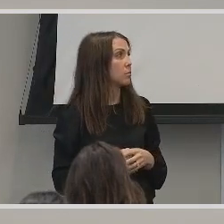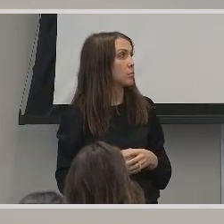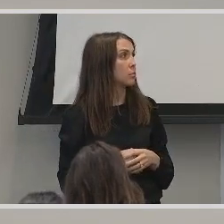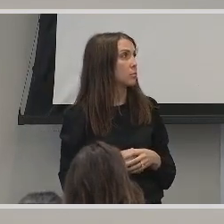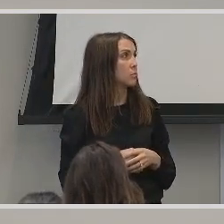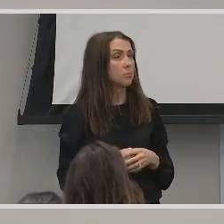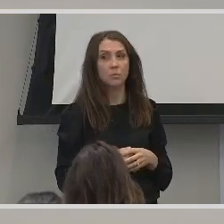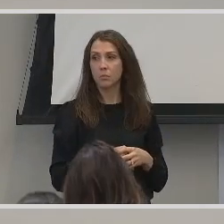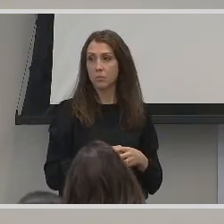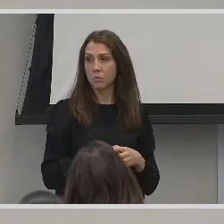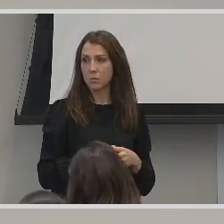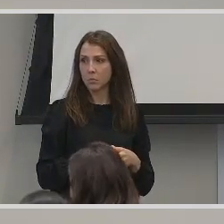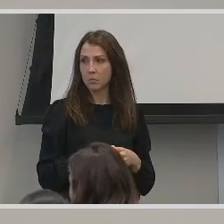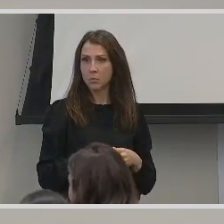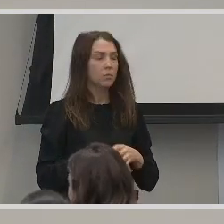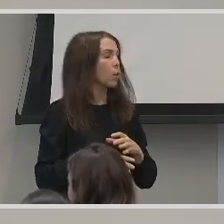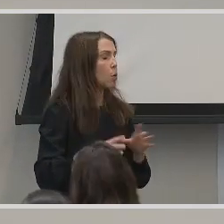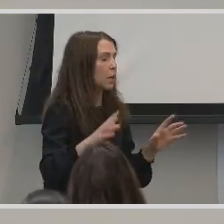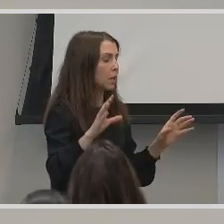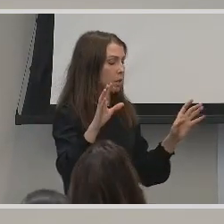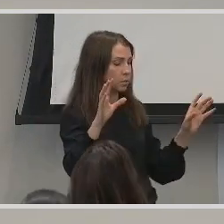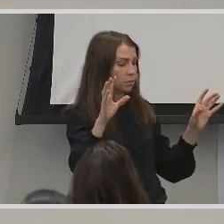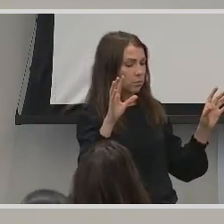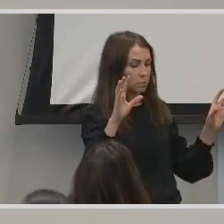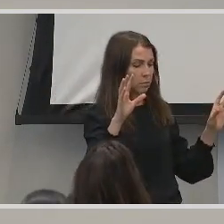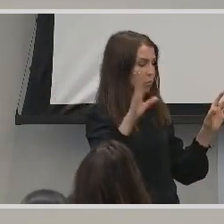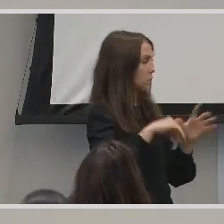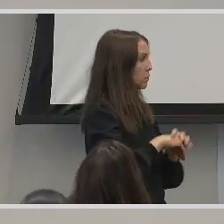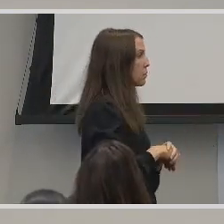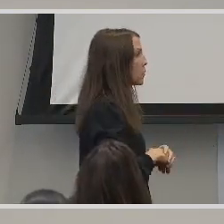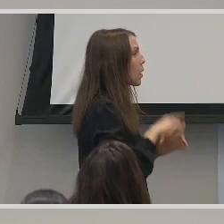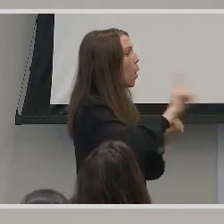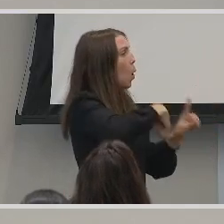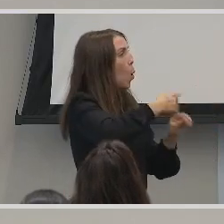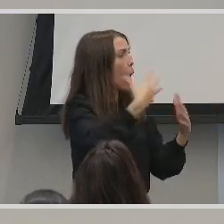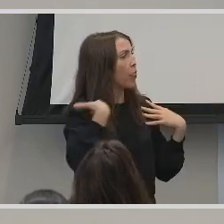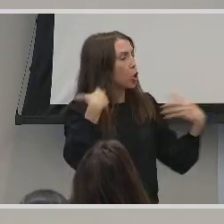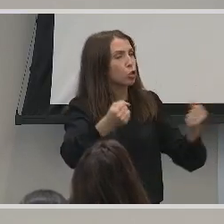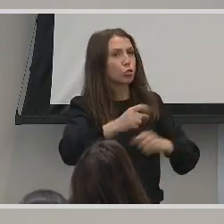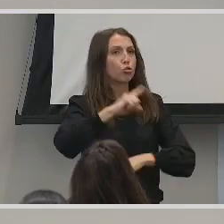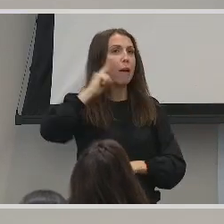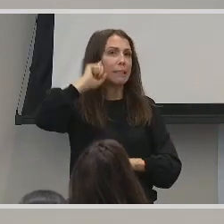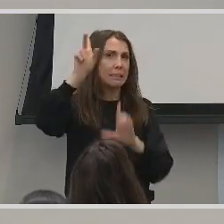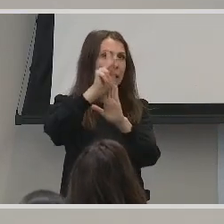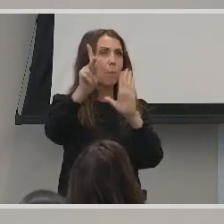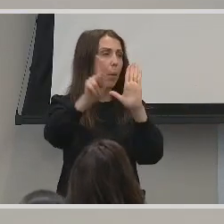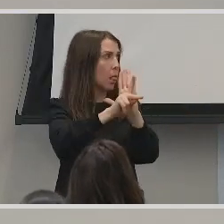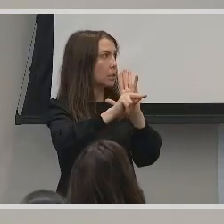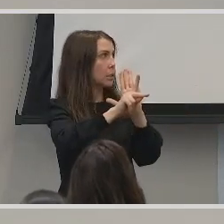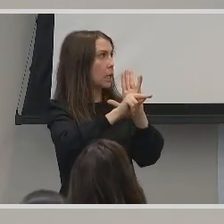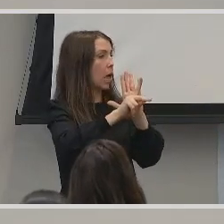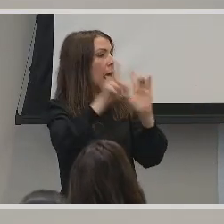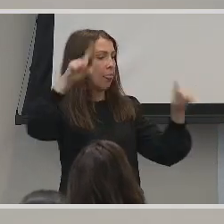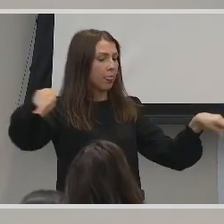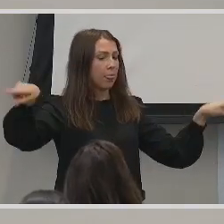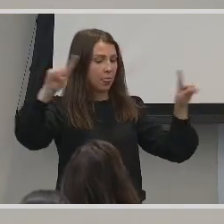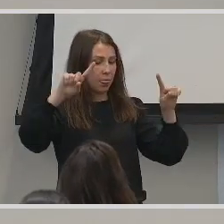policy. Sorry, I thought you were trying to get my attention. When there was a strong MAX policy, they,